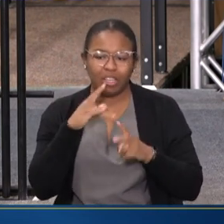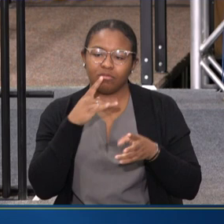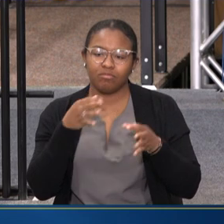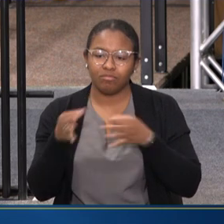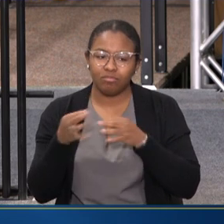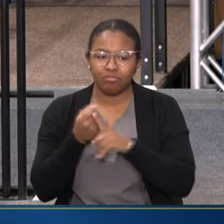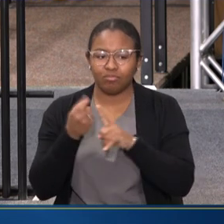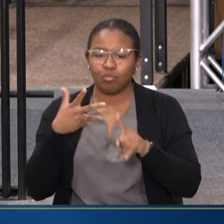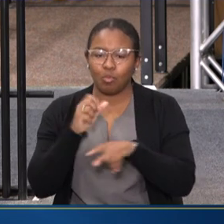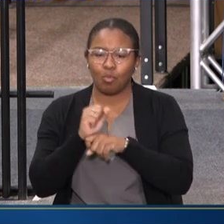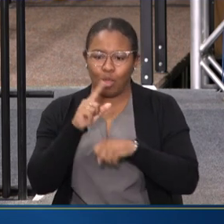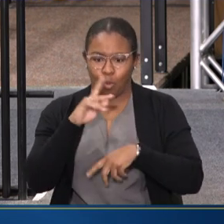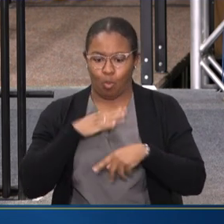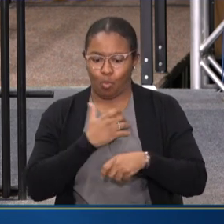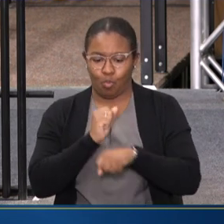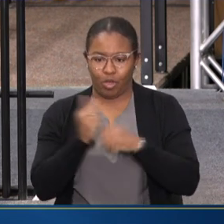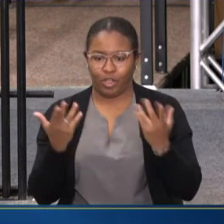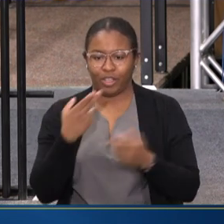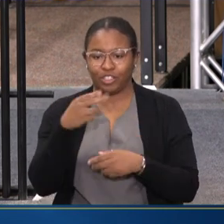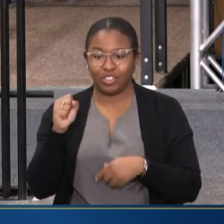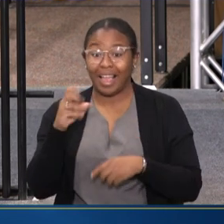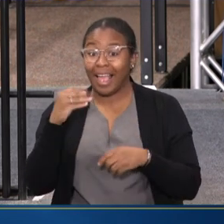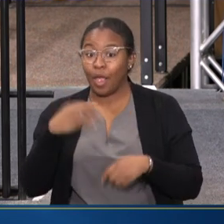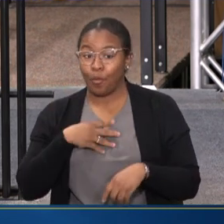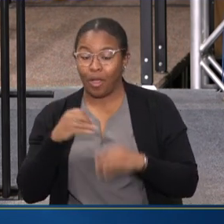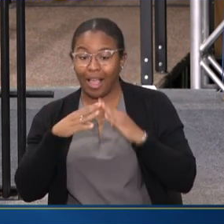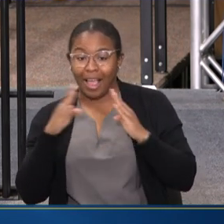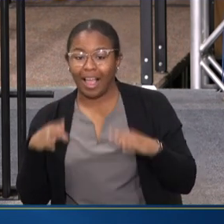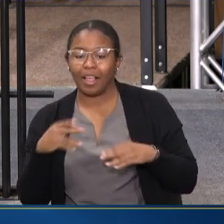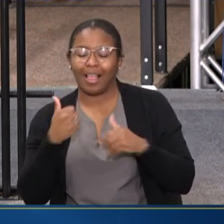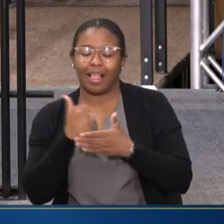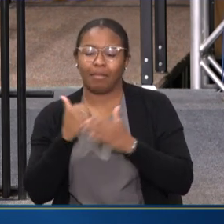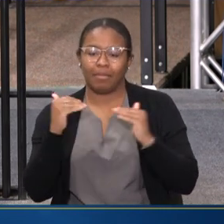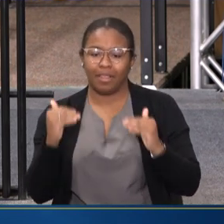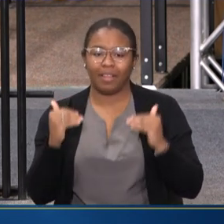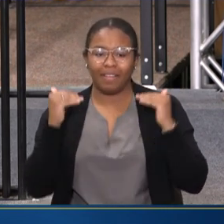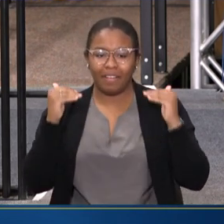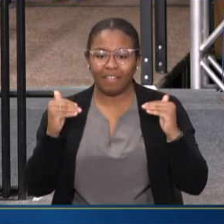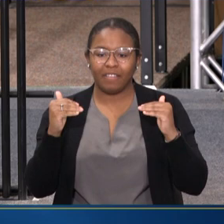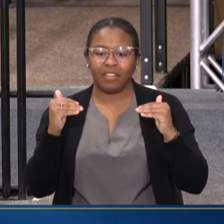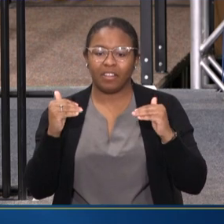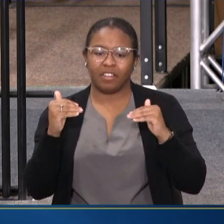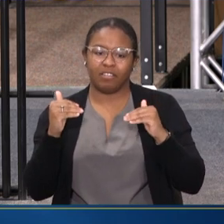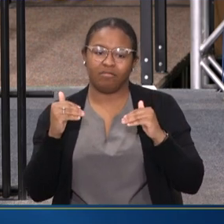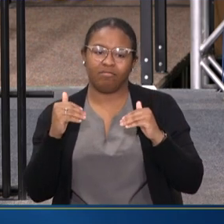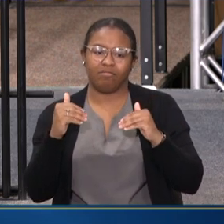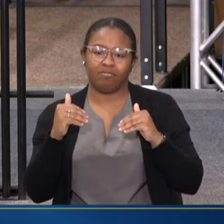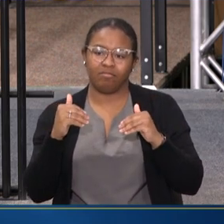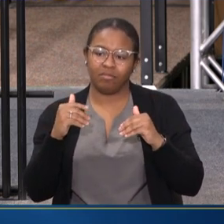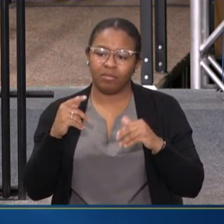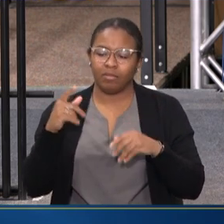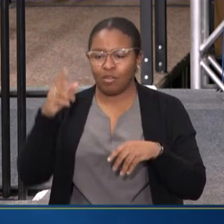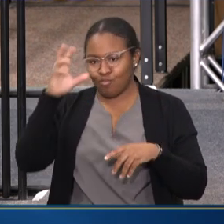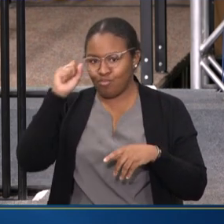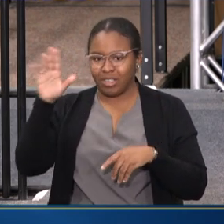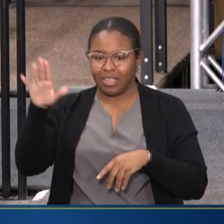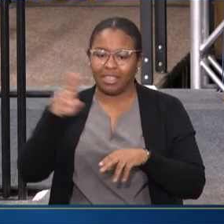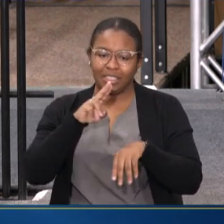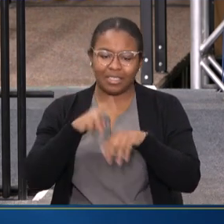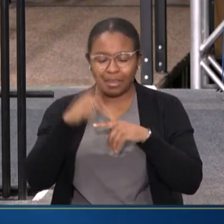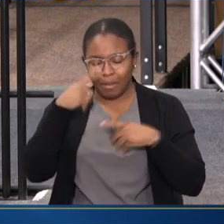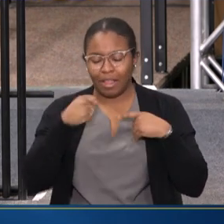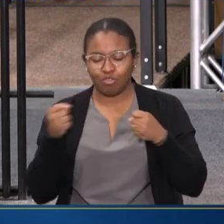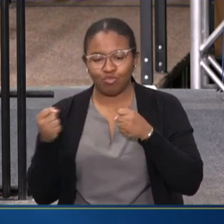DOING AT HHS AND ALSO AT THE WHITE HOUSE TO HELP ADVANCE THE SECOND PILLER OF THE PRESIDENT'S NATIONAL MENTAL HEALTH STRATEGY,